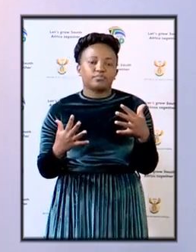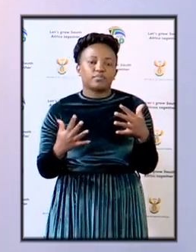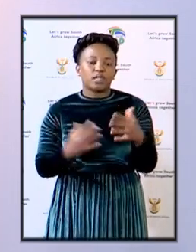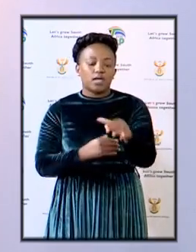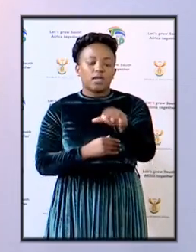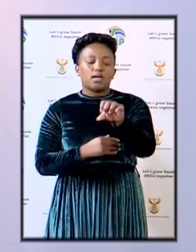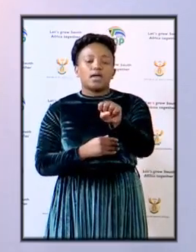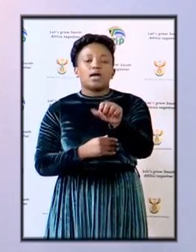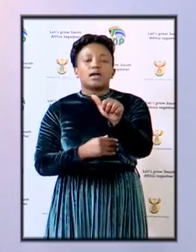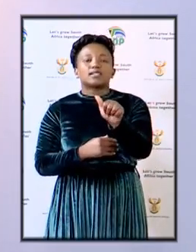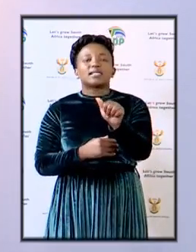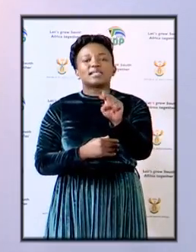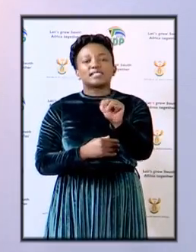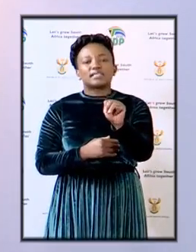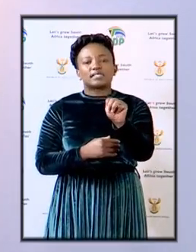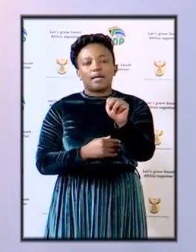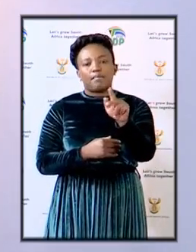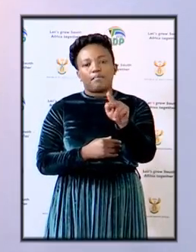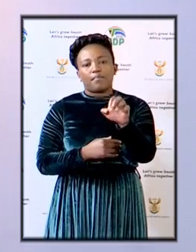it's some here